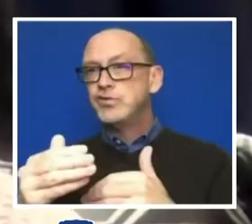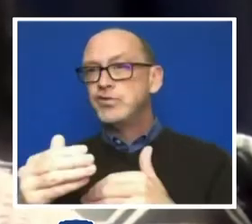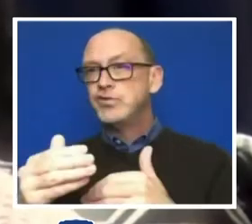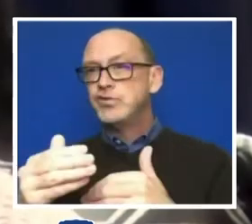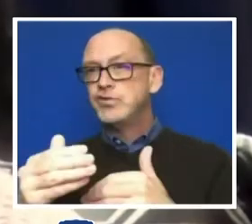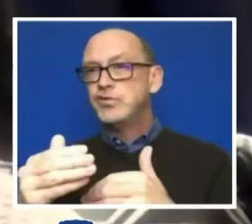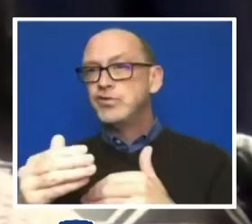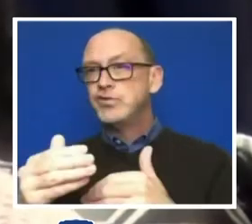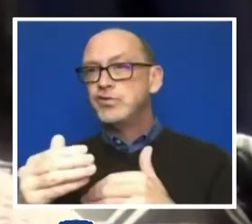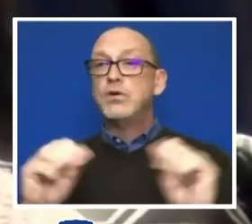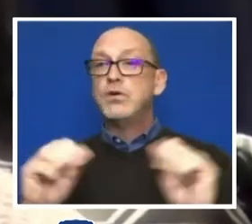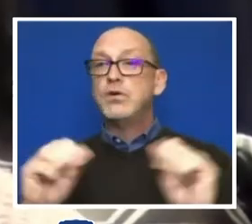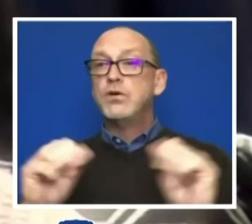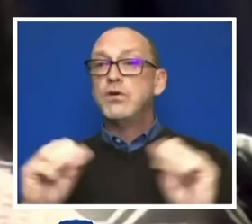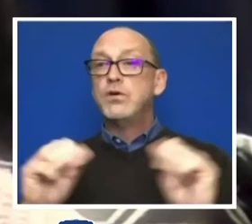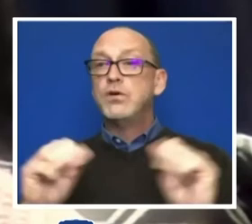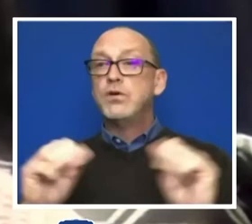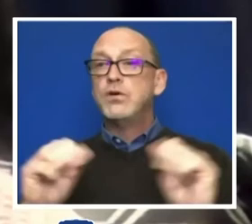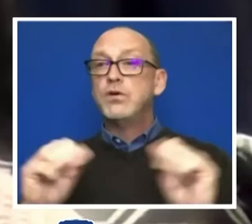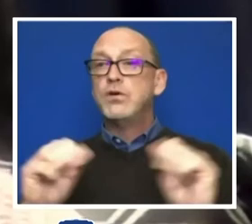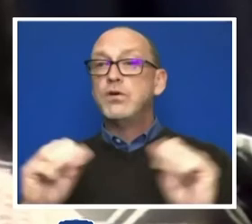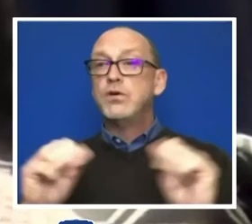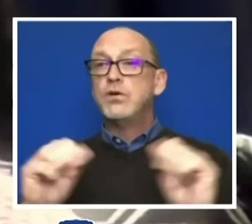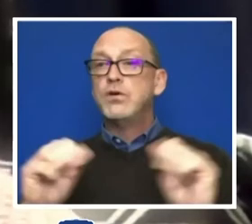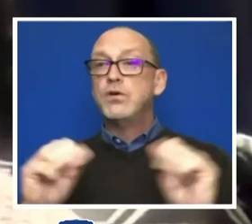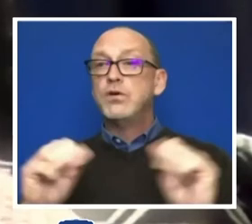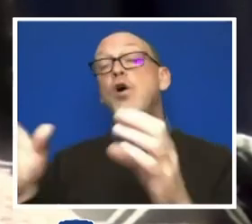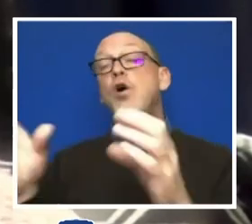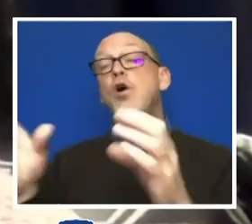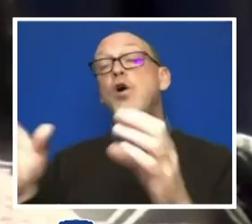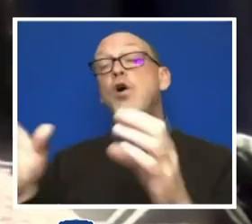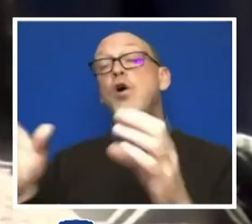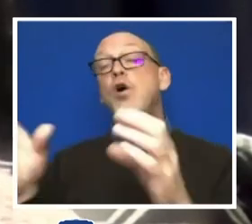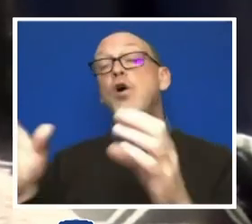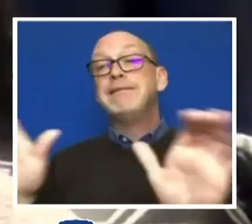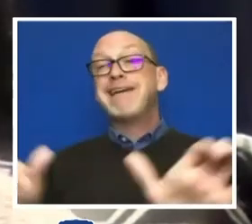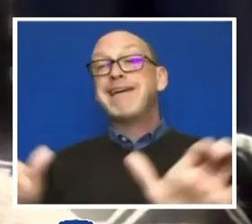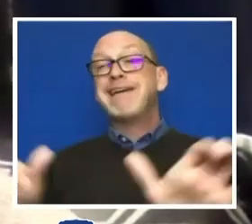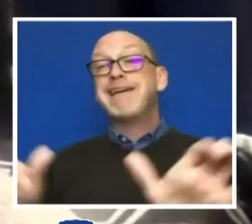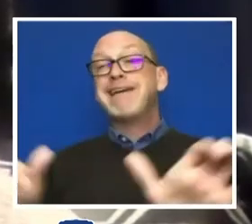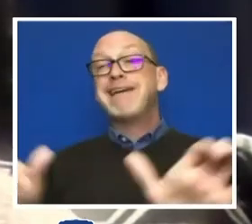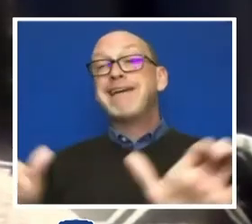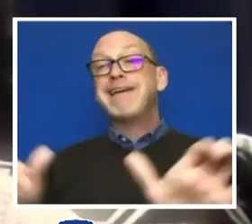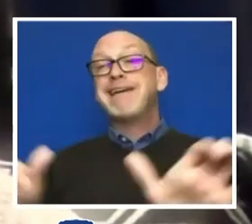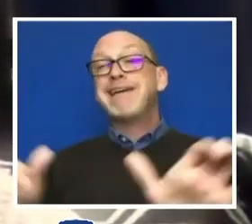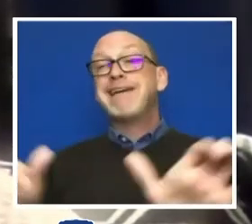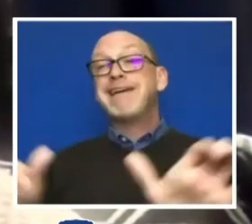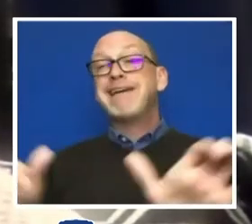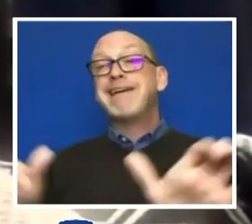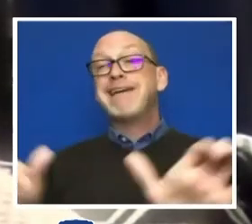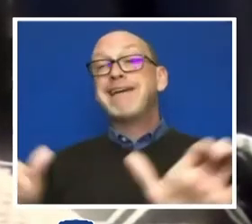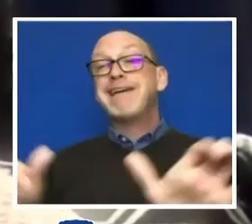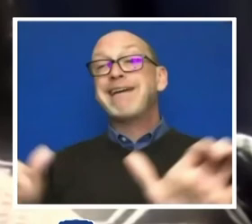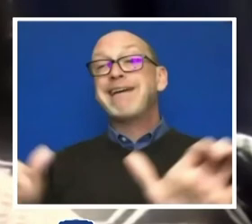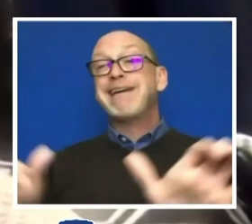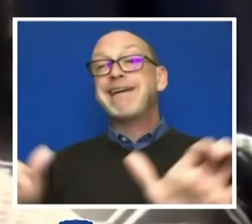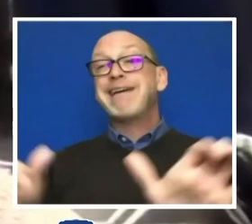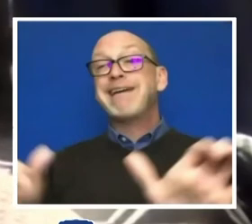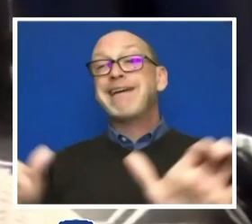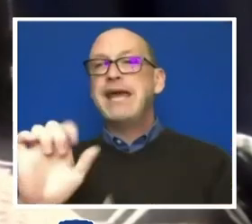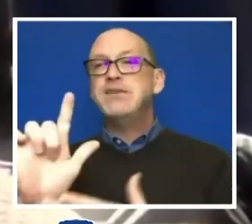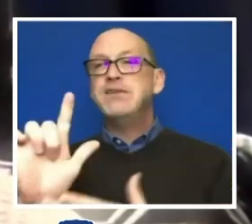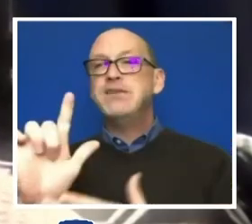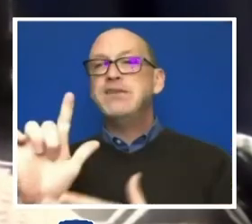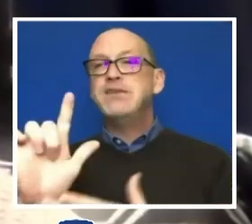and diversity within the Office of Student Conduct. So, to do so, we did extensive research into case law, the codes of